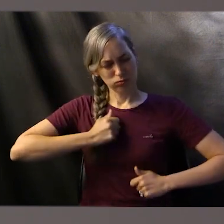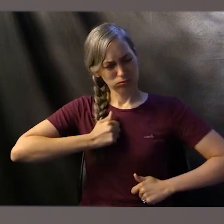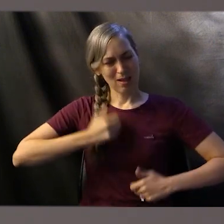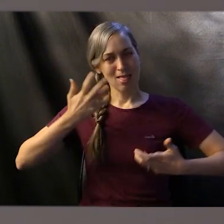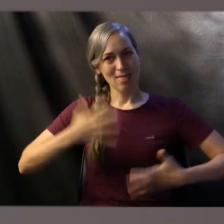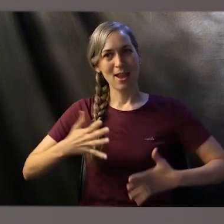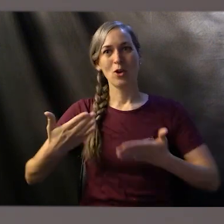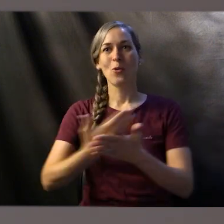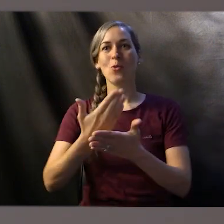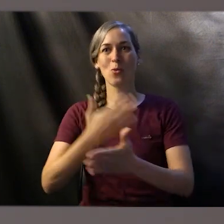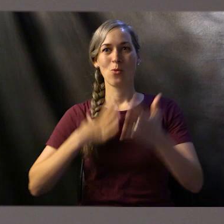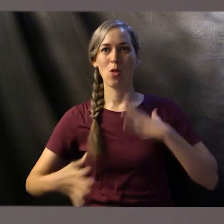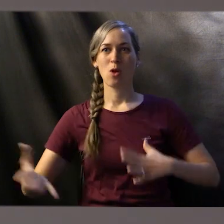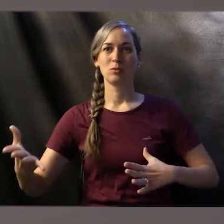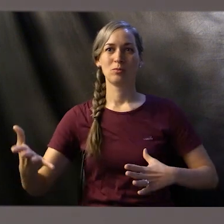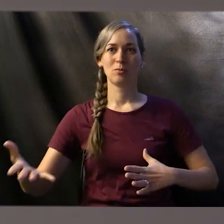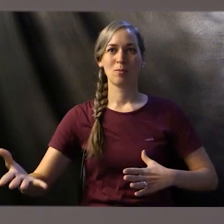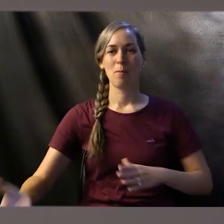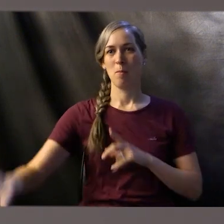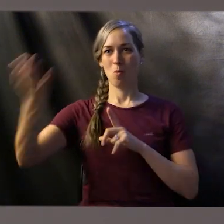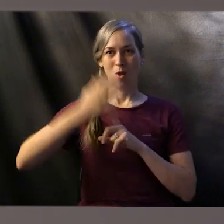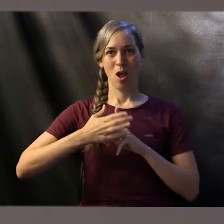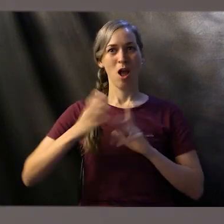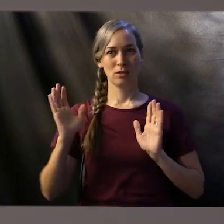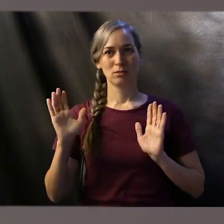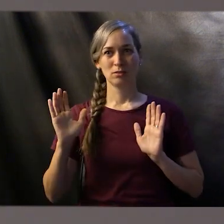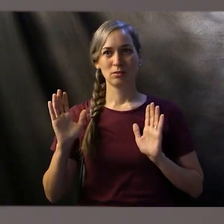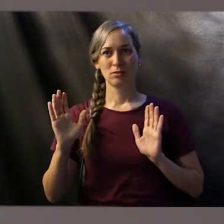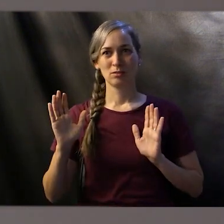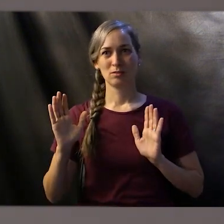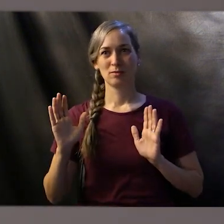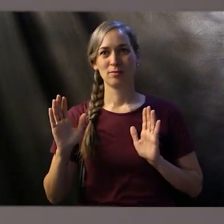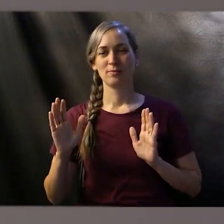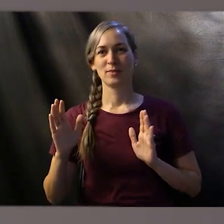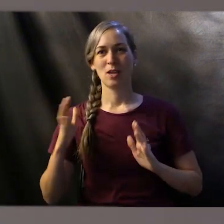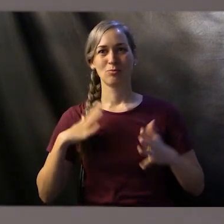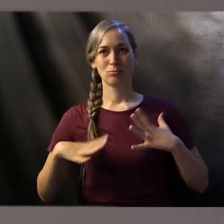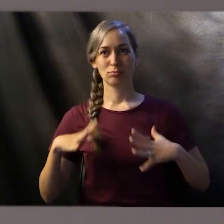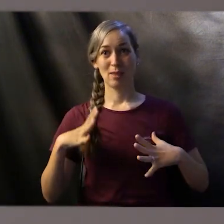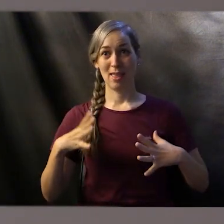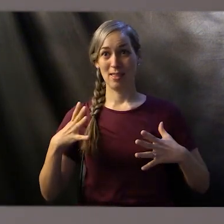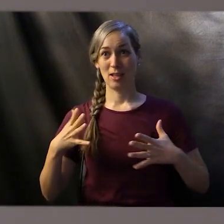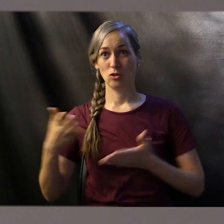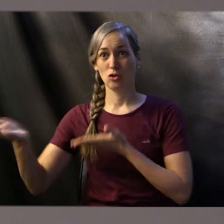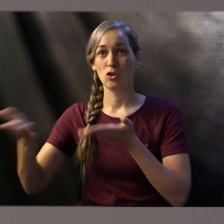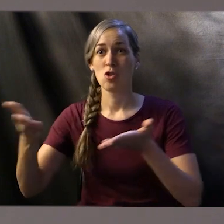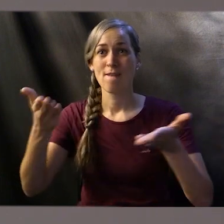we also see that he he had to wash again and remove those garments and put on his old ones again.